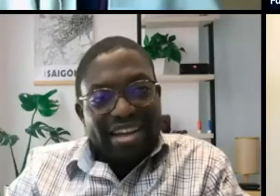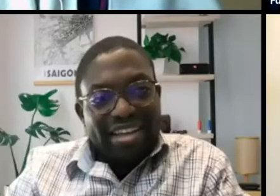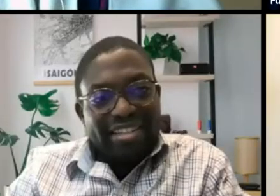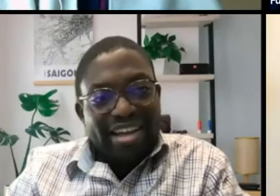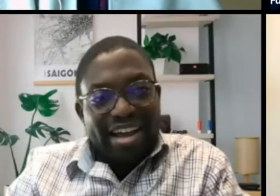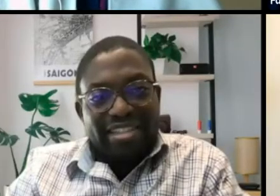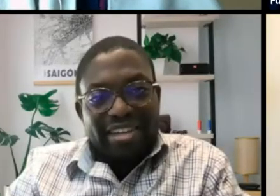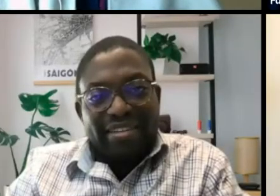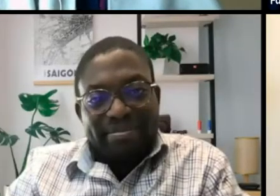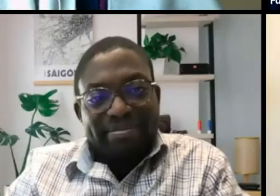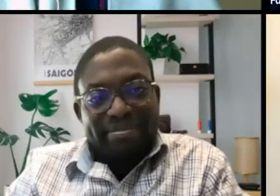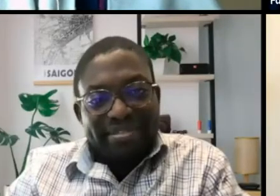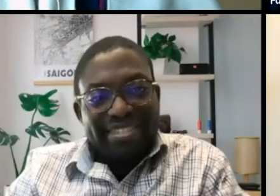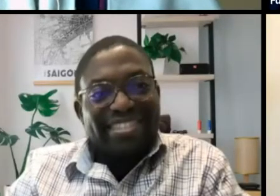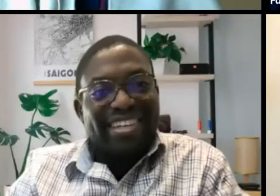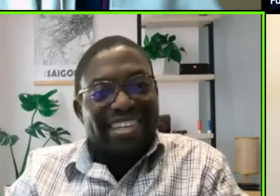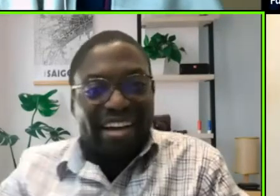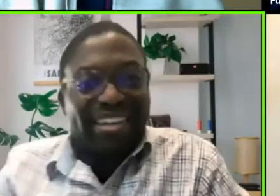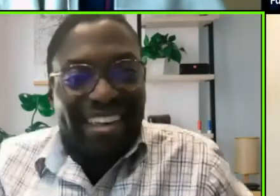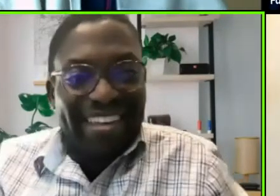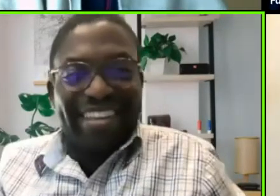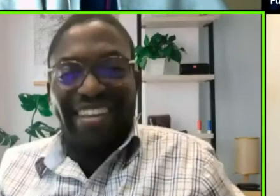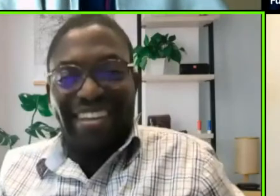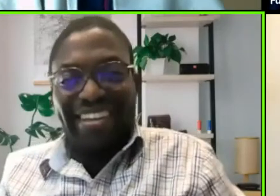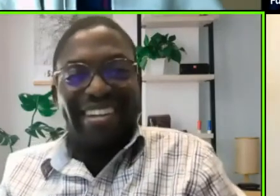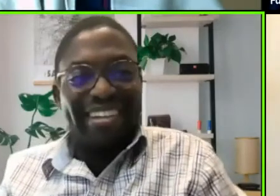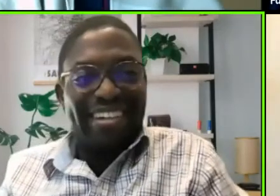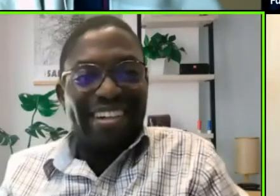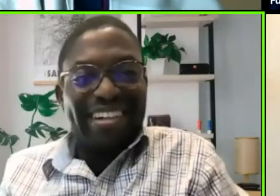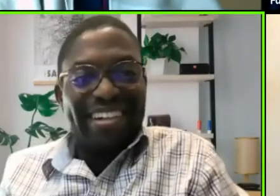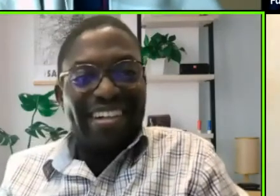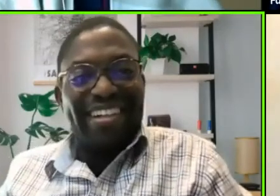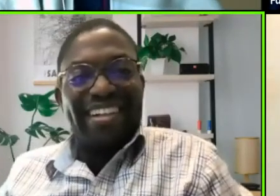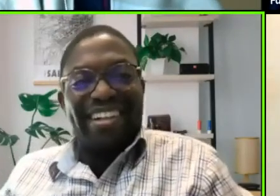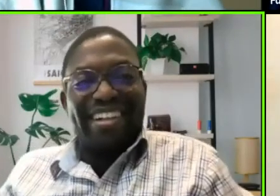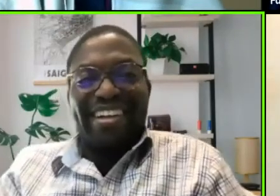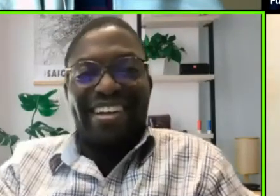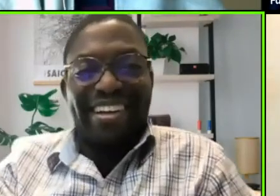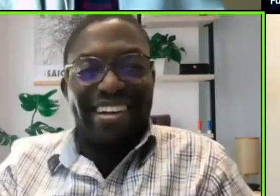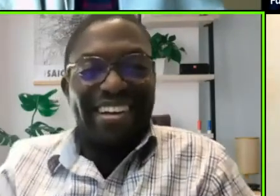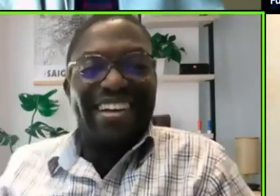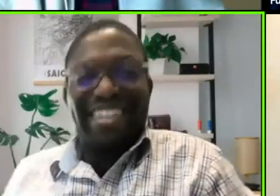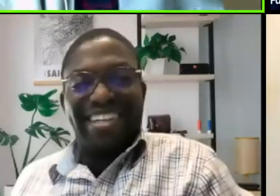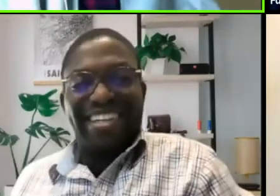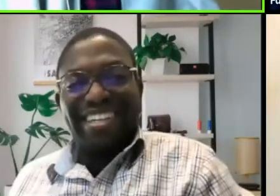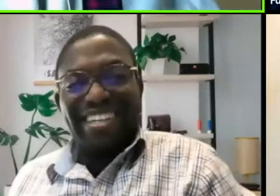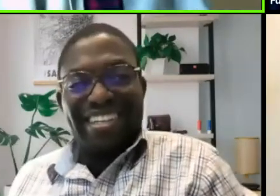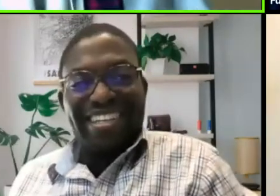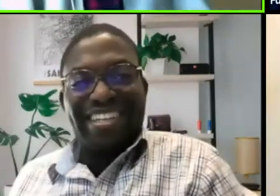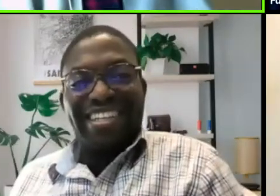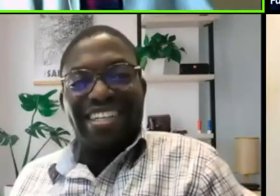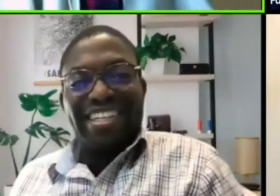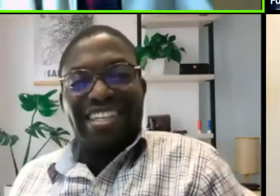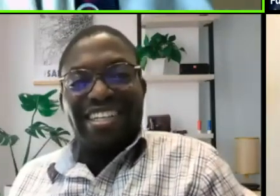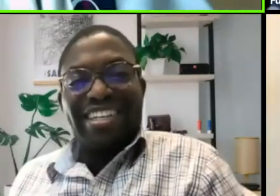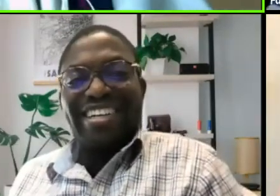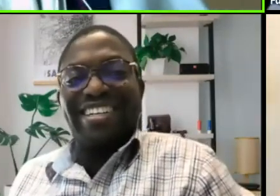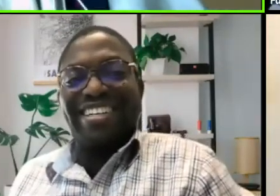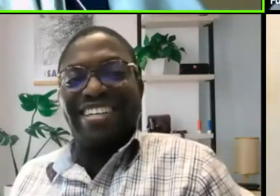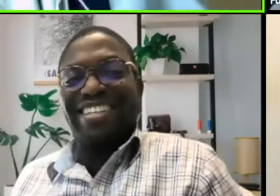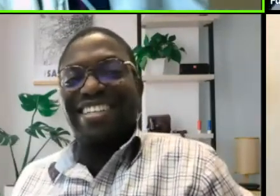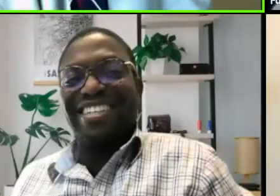I think you put that on to me. Yeah. I heard the ah at the end, and I knew that wasn't for me.